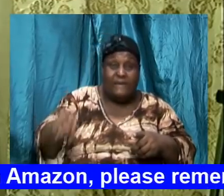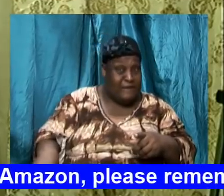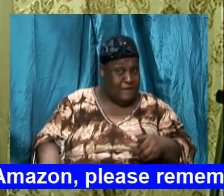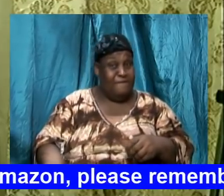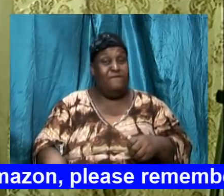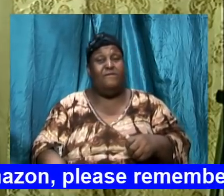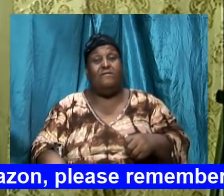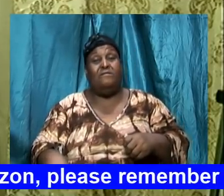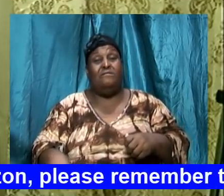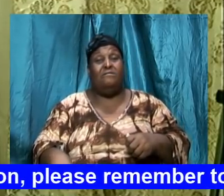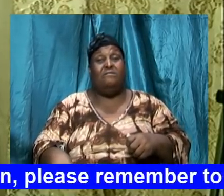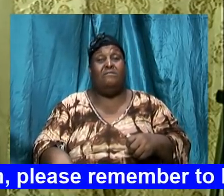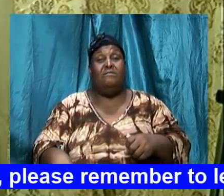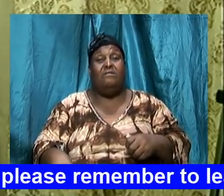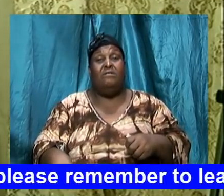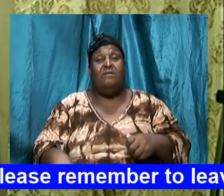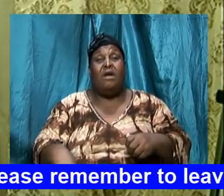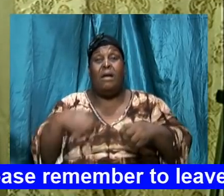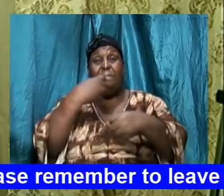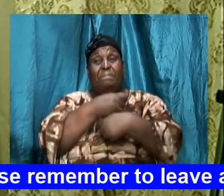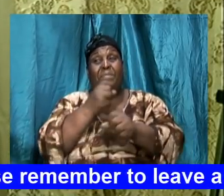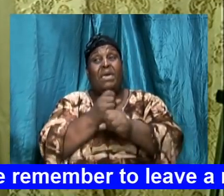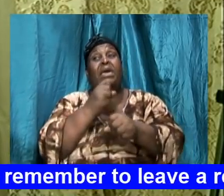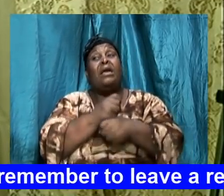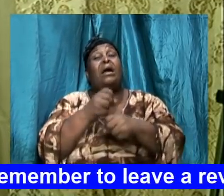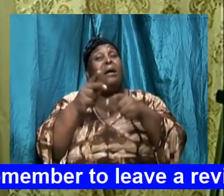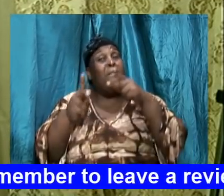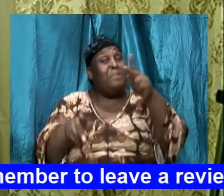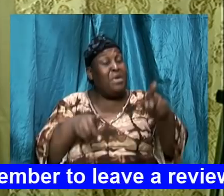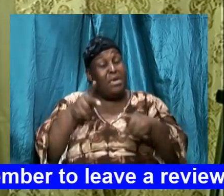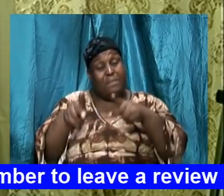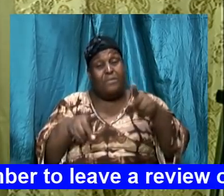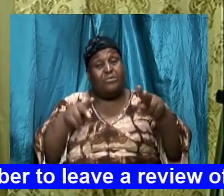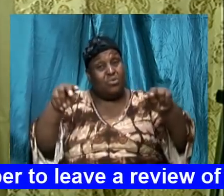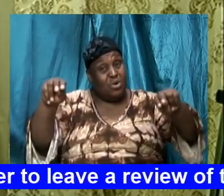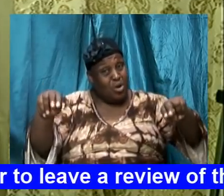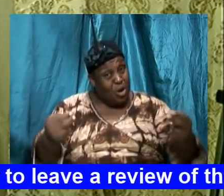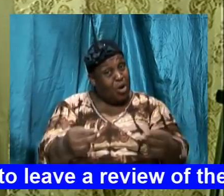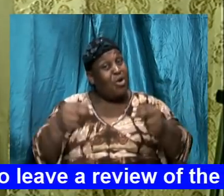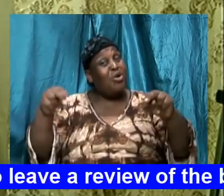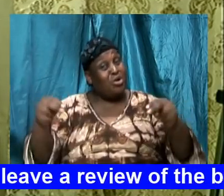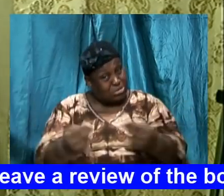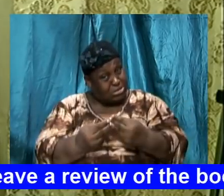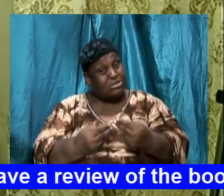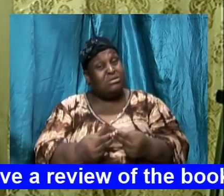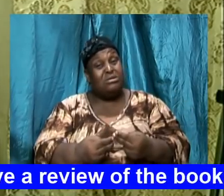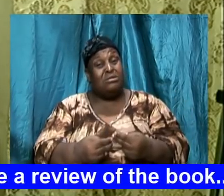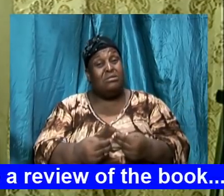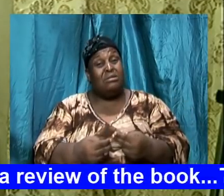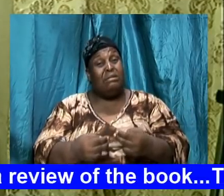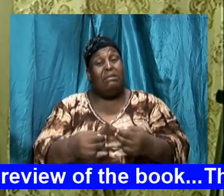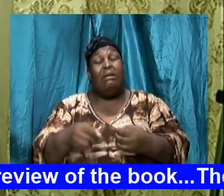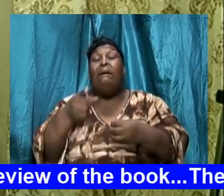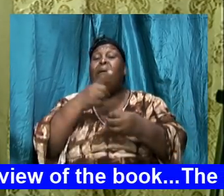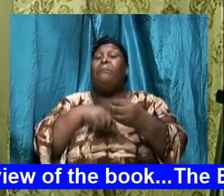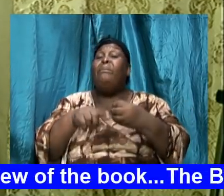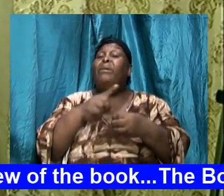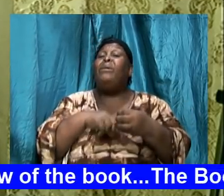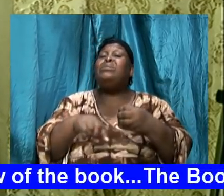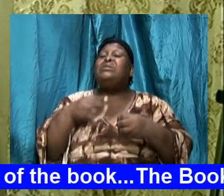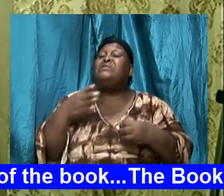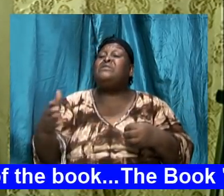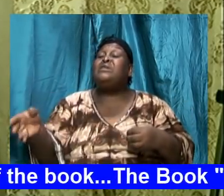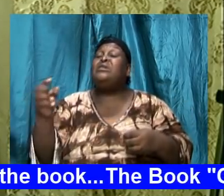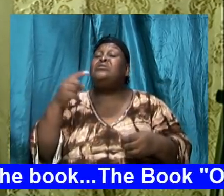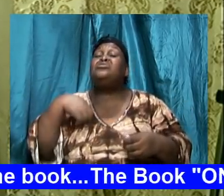chalice and caustic that you and I will be amazed at the horrors that the things that we say